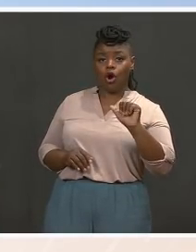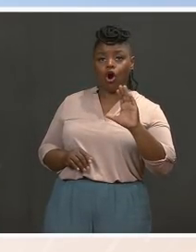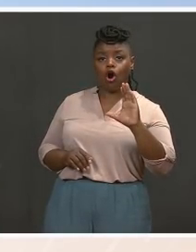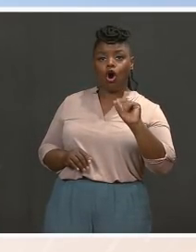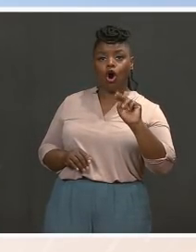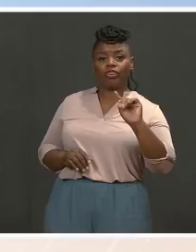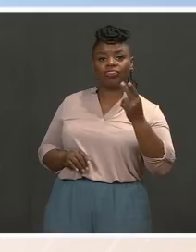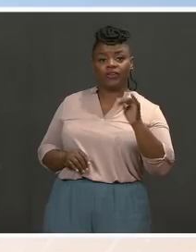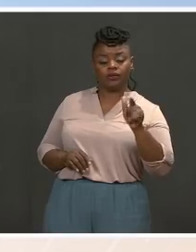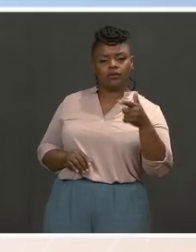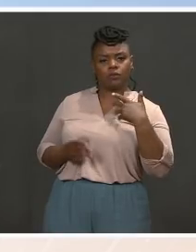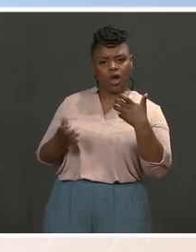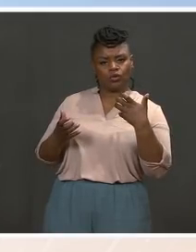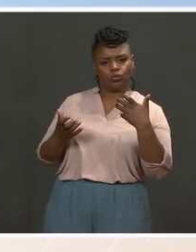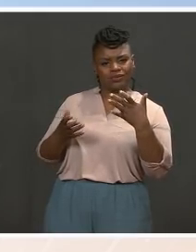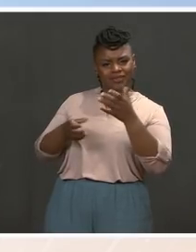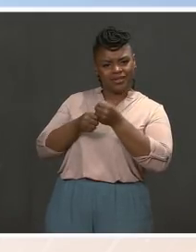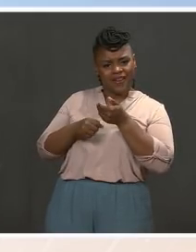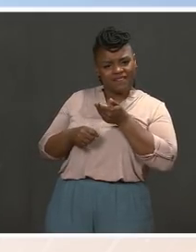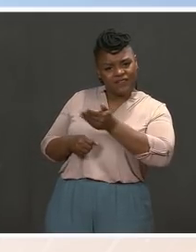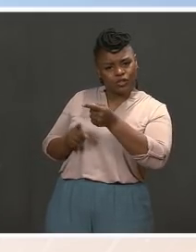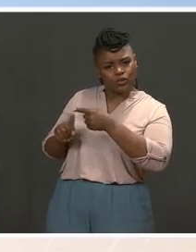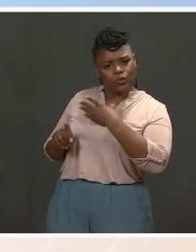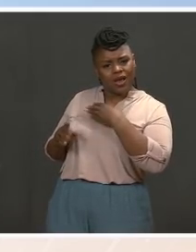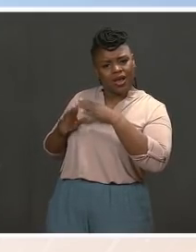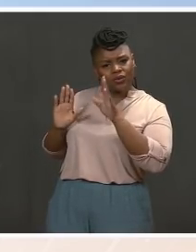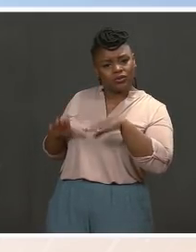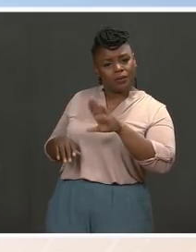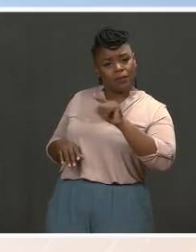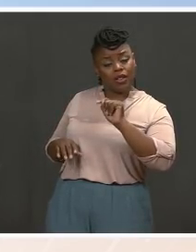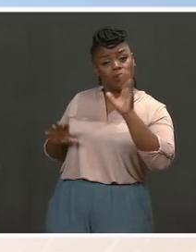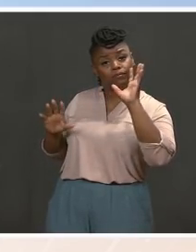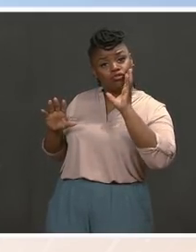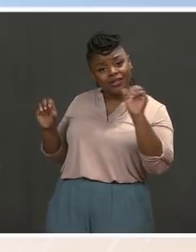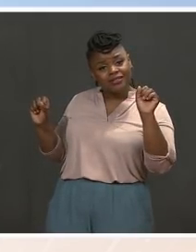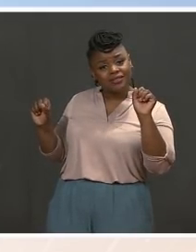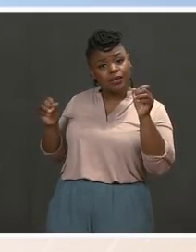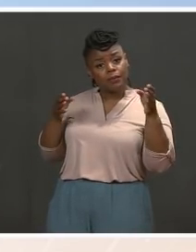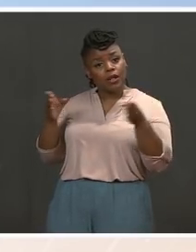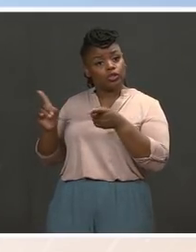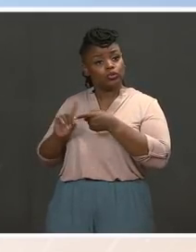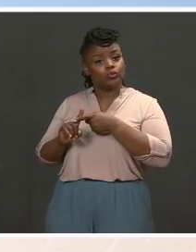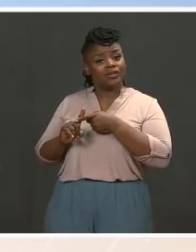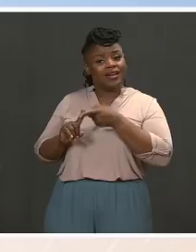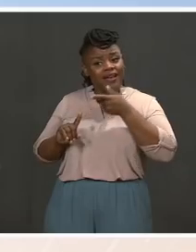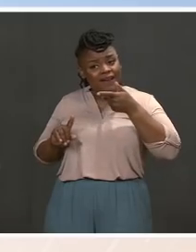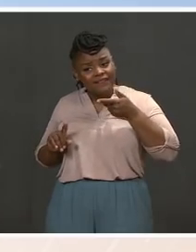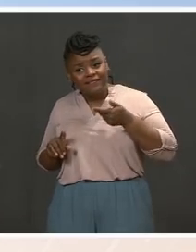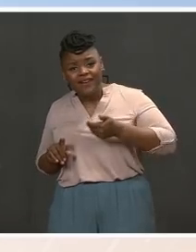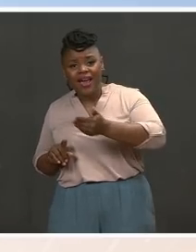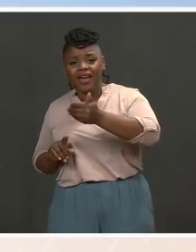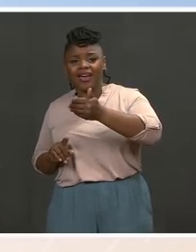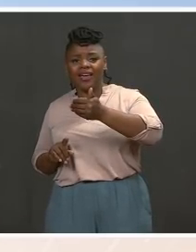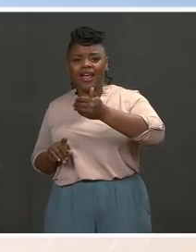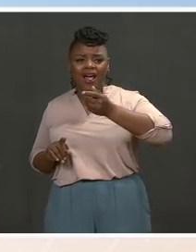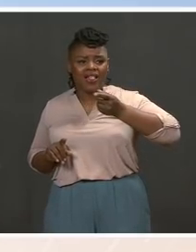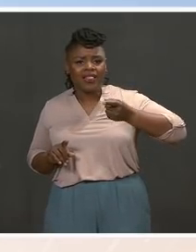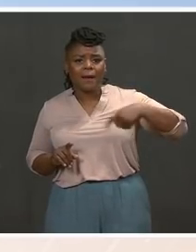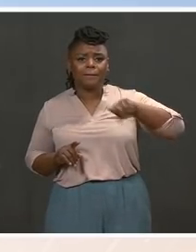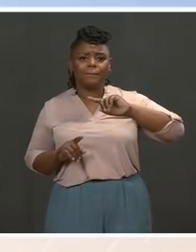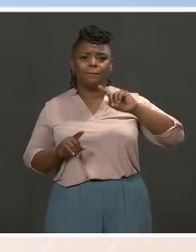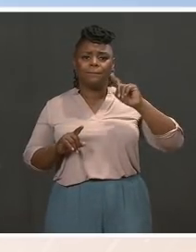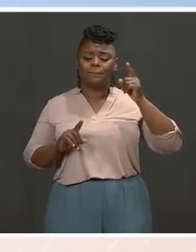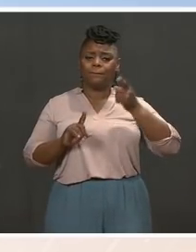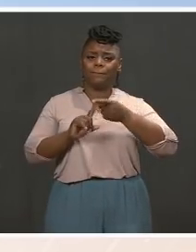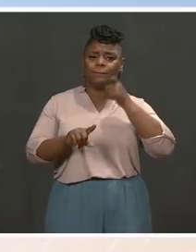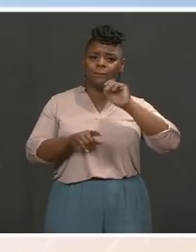here. Does — does the President plan to have some sort of big, you know, meeting with leaders from across the aisle